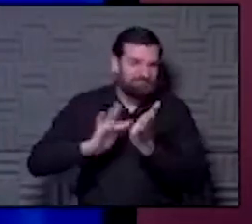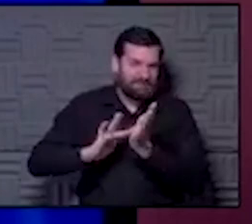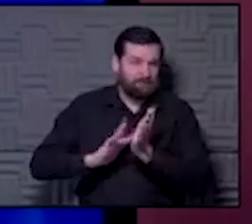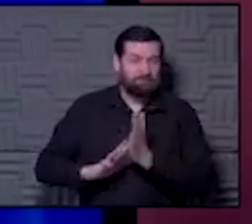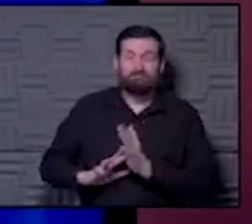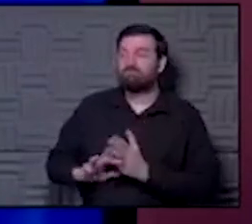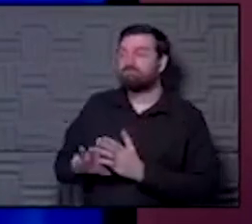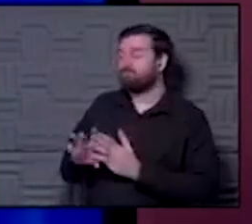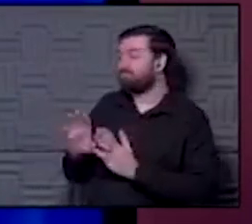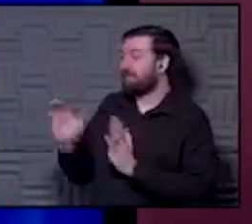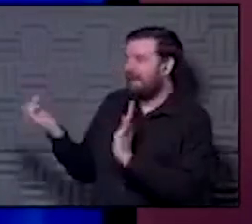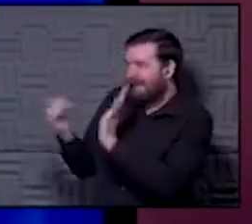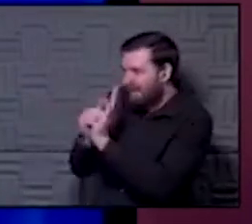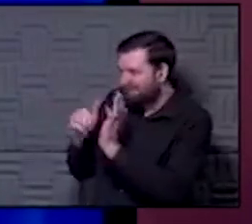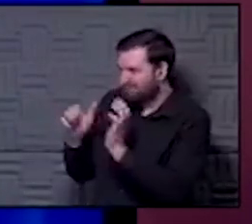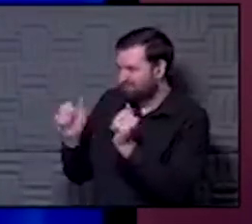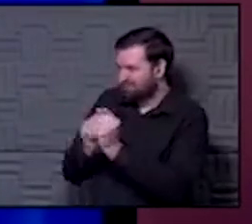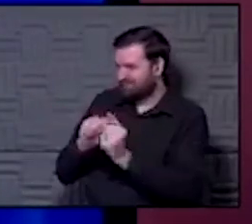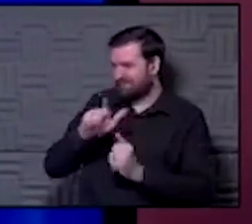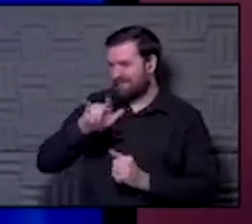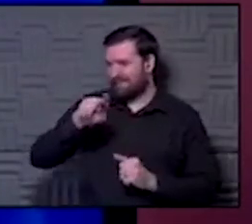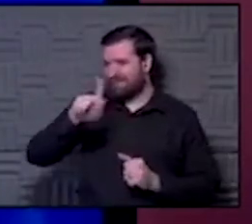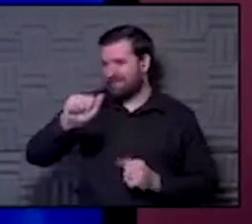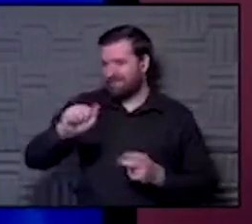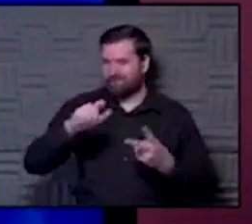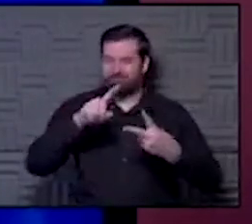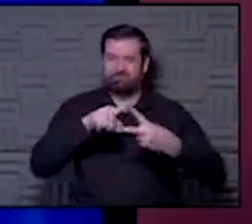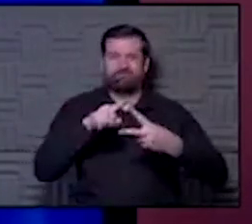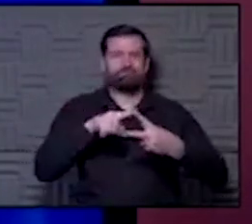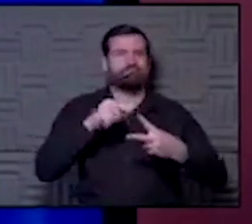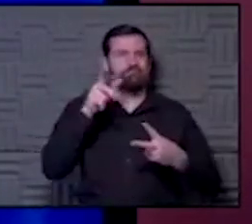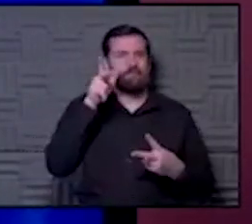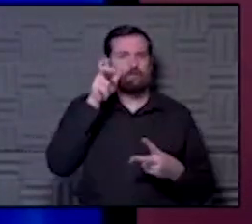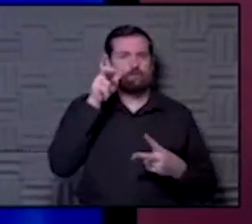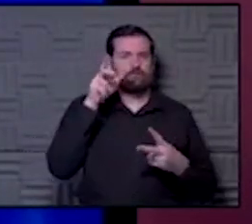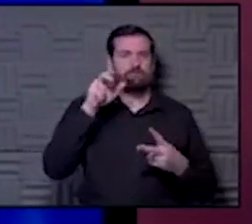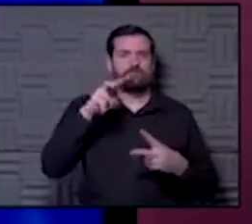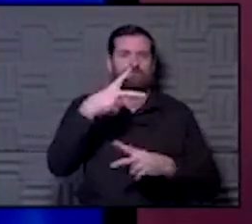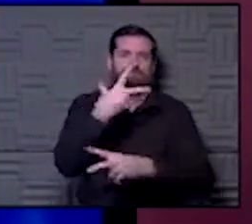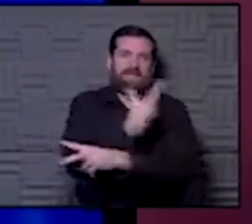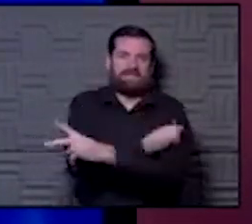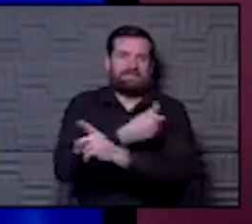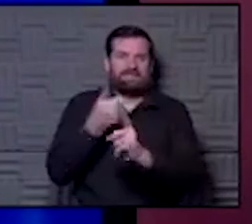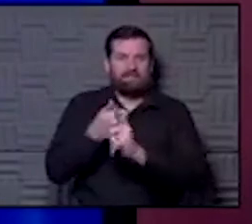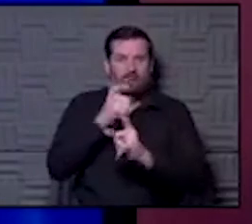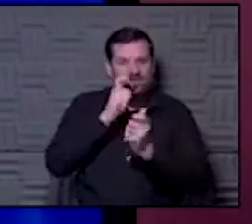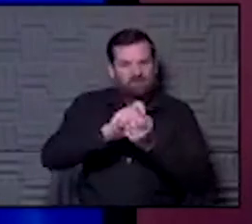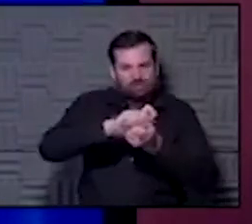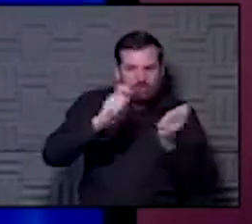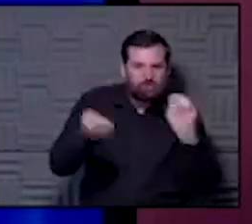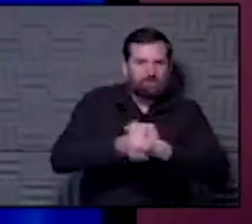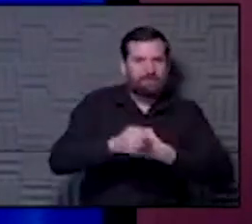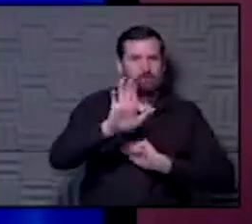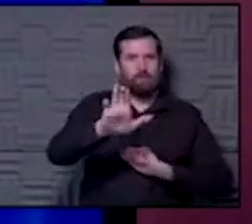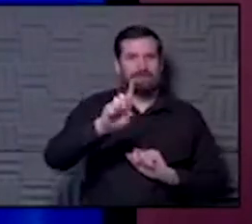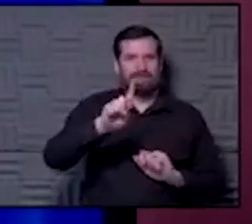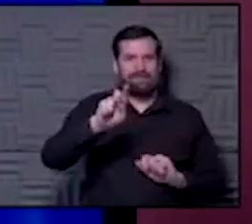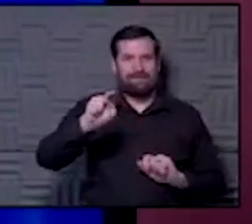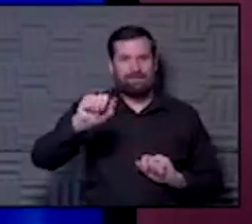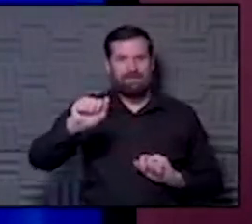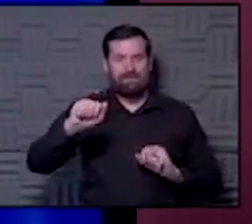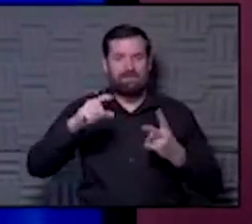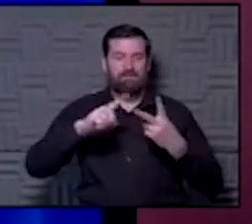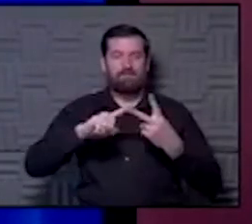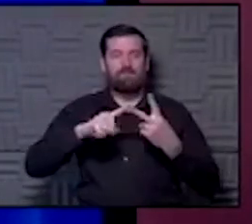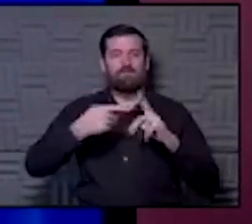Mythbusting continues with Linda. All right. Two-parters. One, I heard over the weekend that vaccine alters your DNA. I also heard that it's made